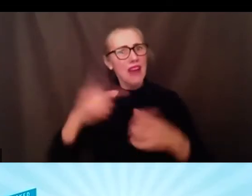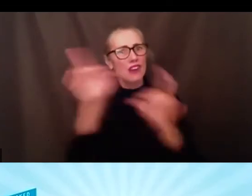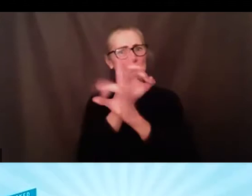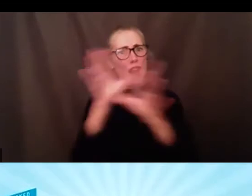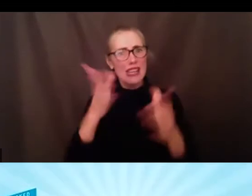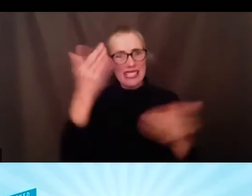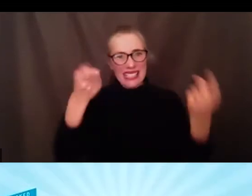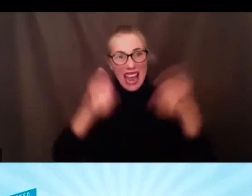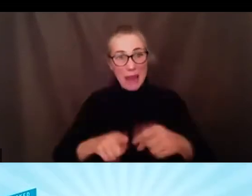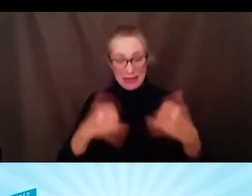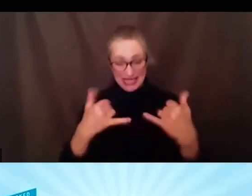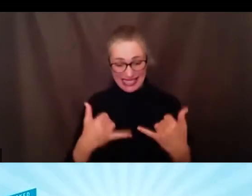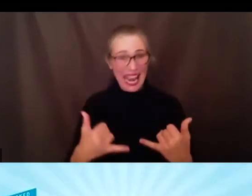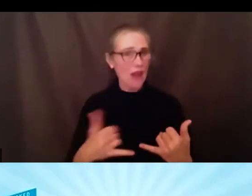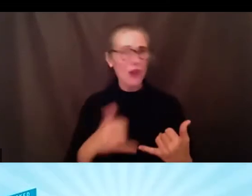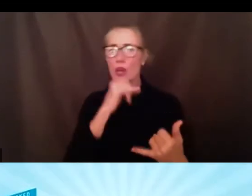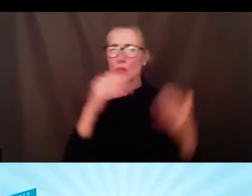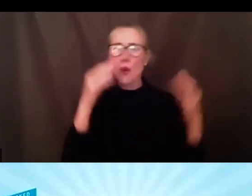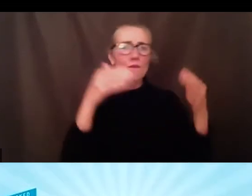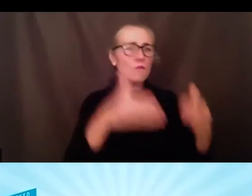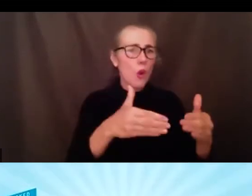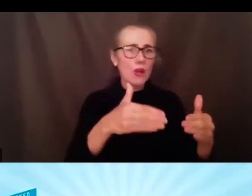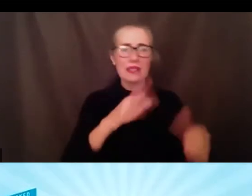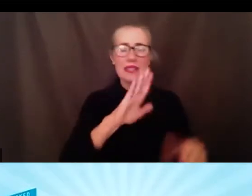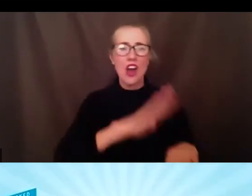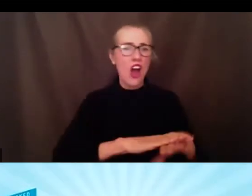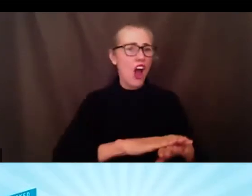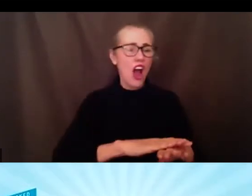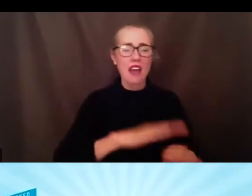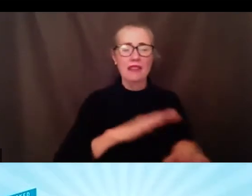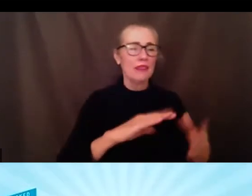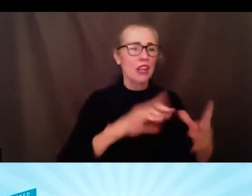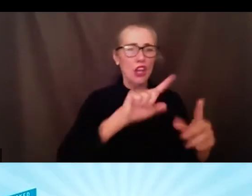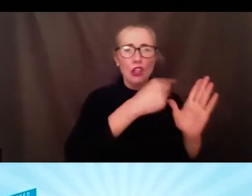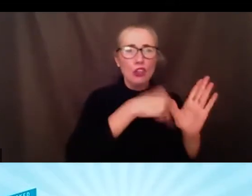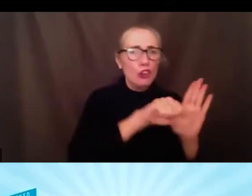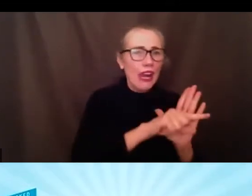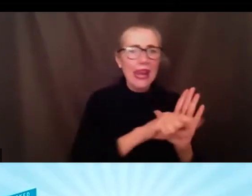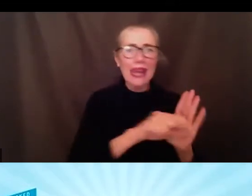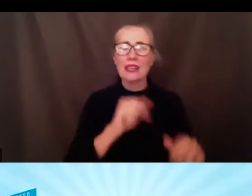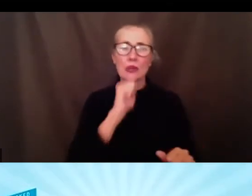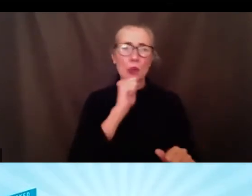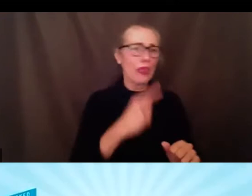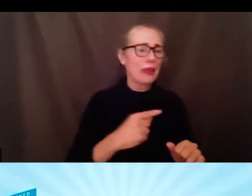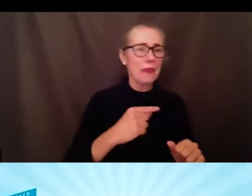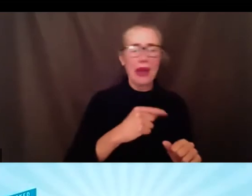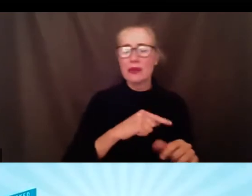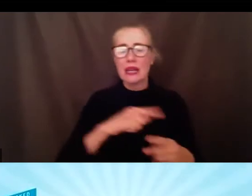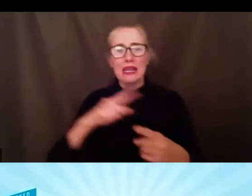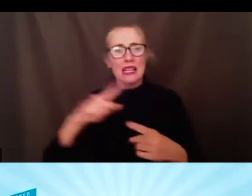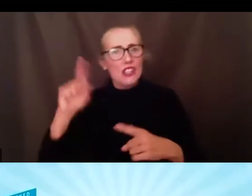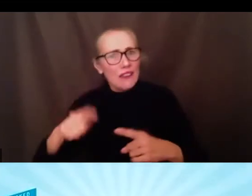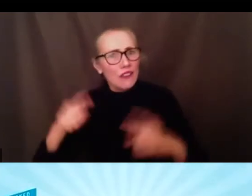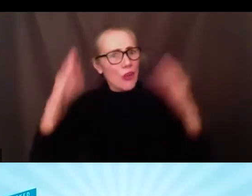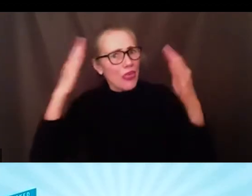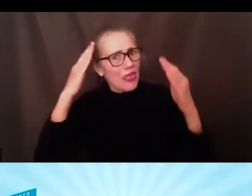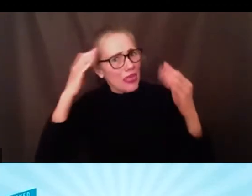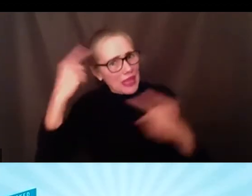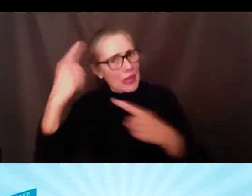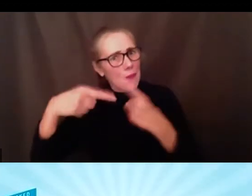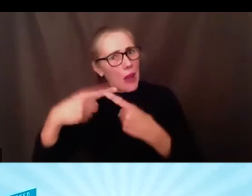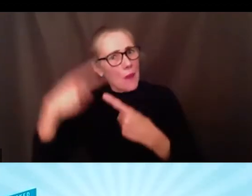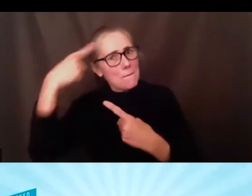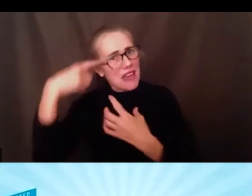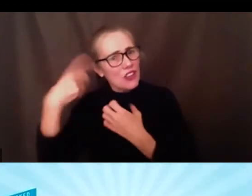mental health not grades or maintaining status quo pre-covid educational standards the district must be nimble and creative individual